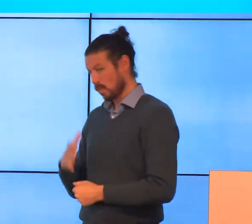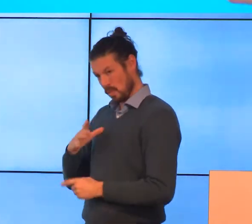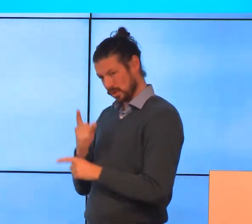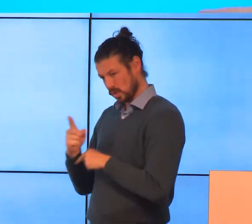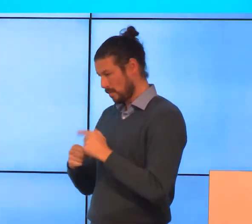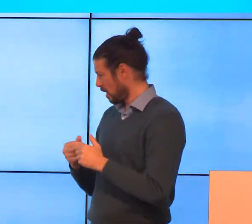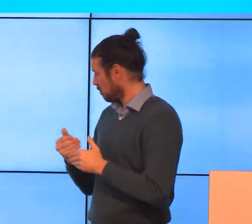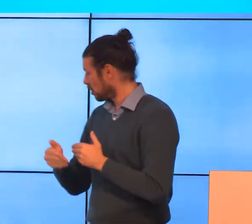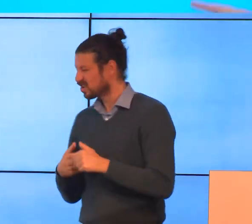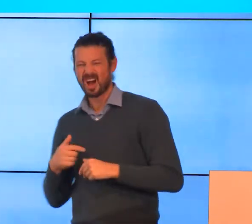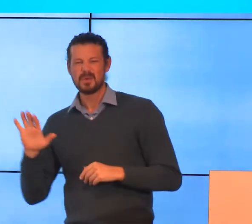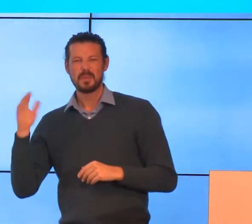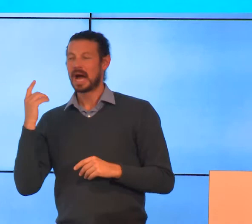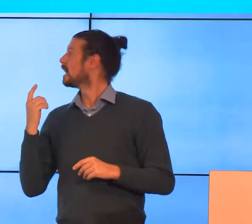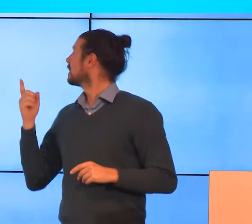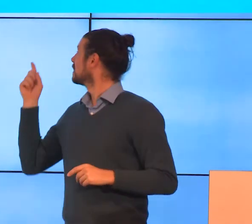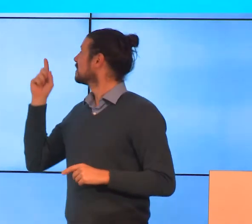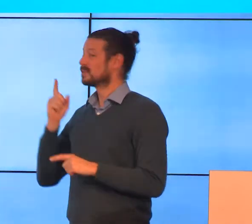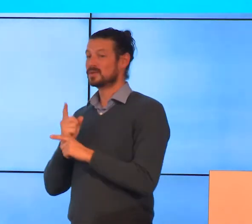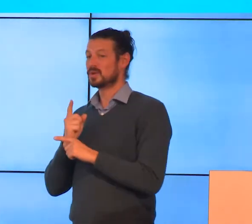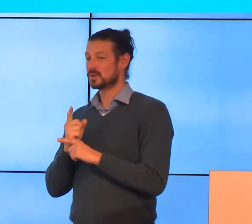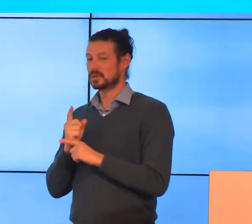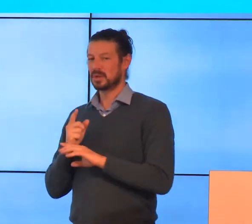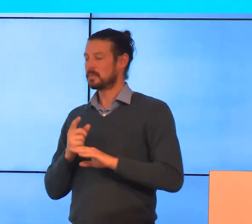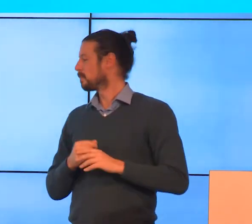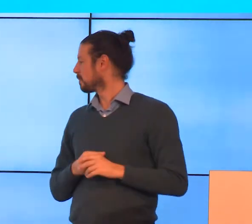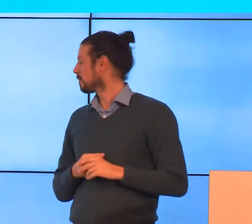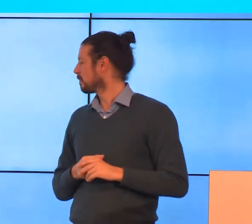throughout. You want to flick to the next slide?